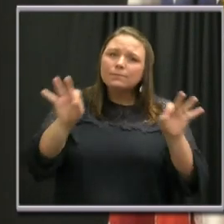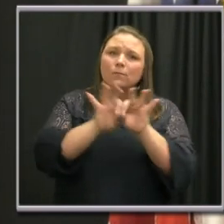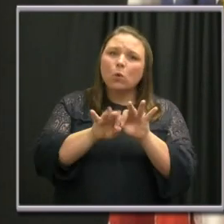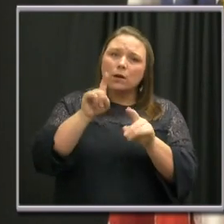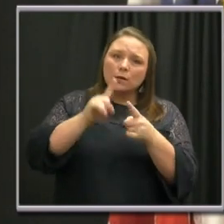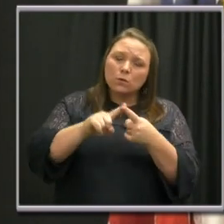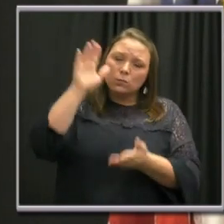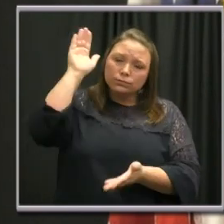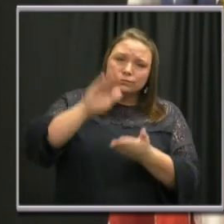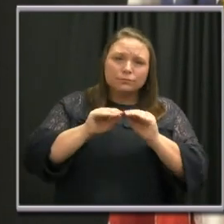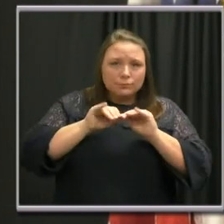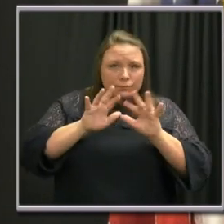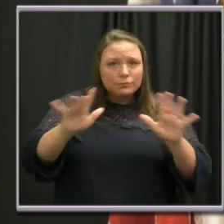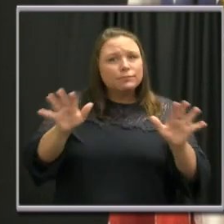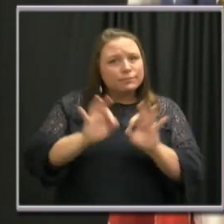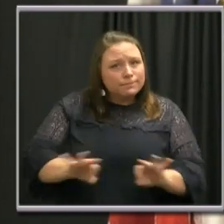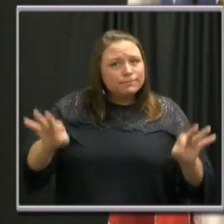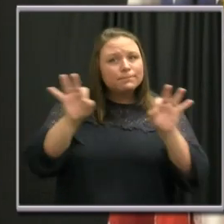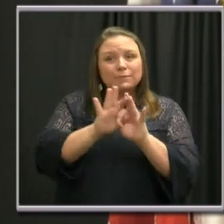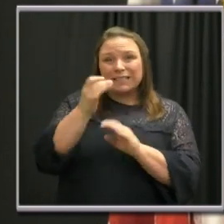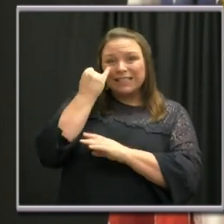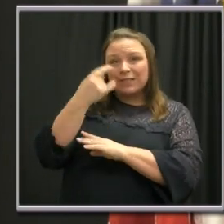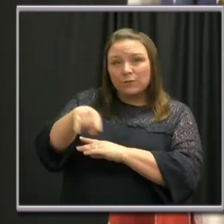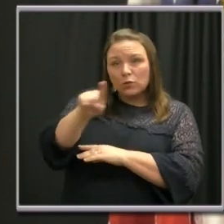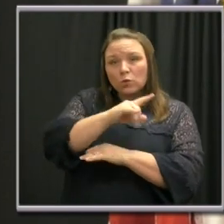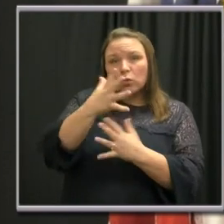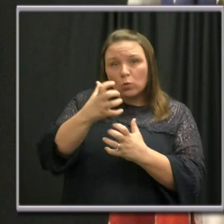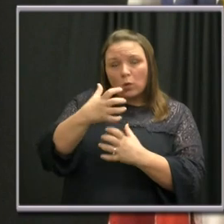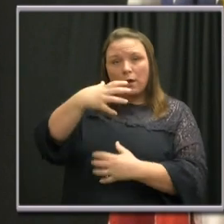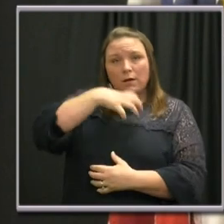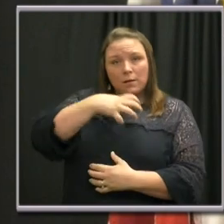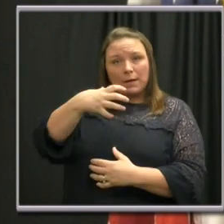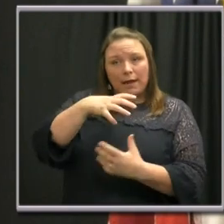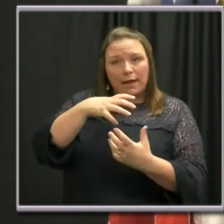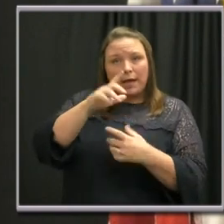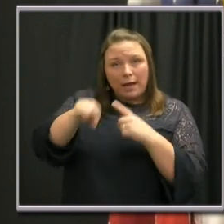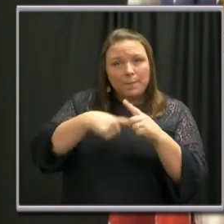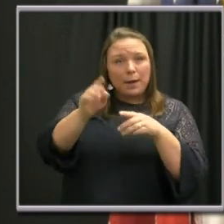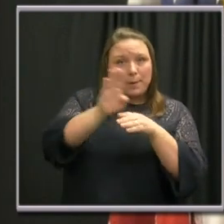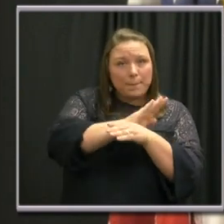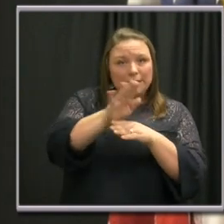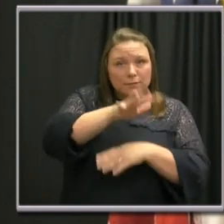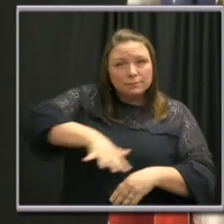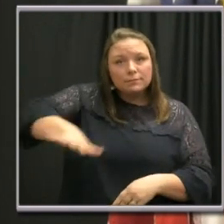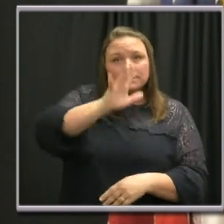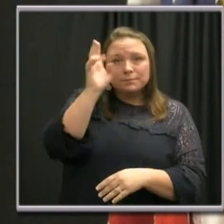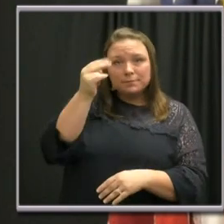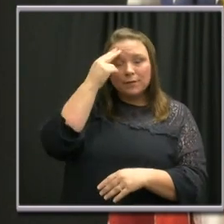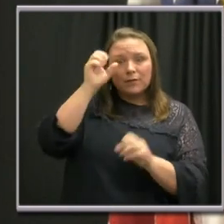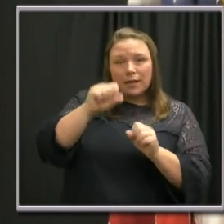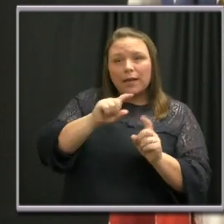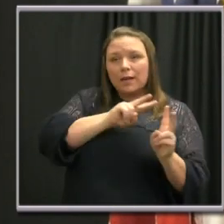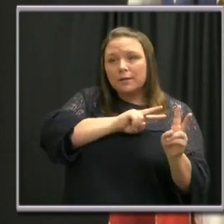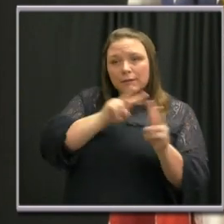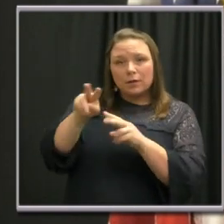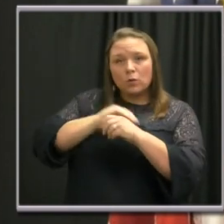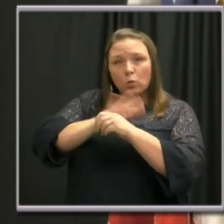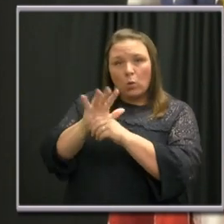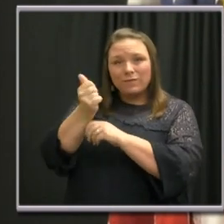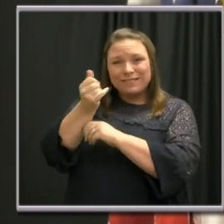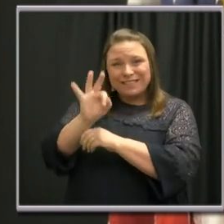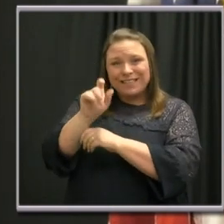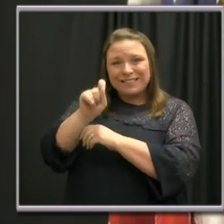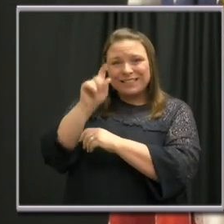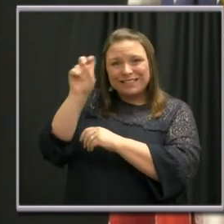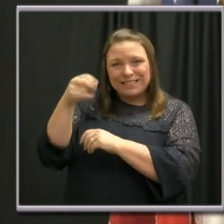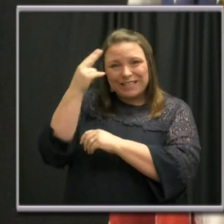potential spread of the virus, and if you want to submit a complaint about a business in Nashville, you can visit the covid19